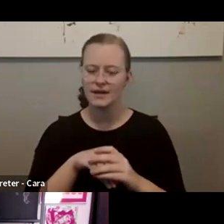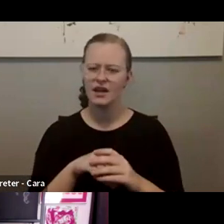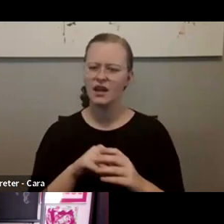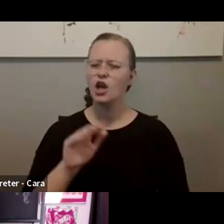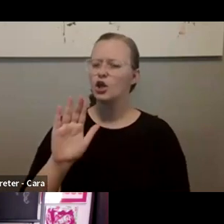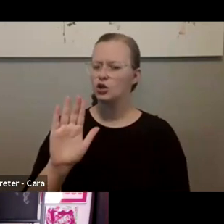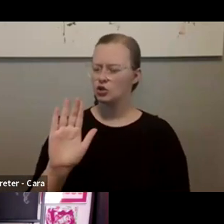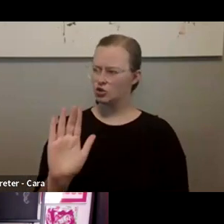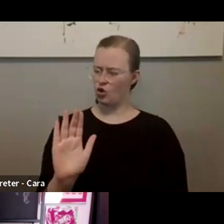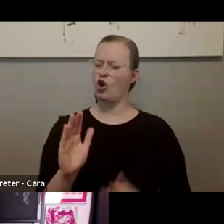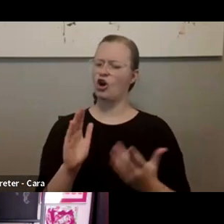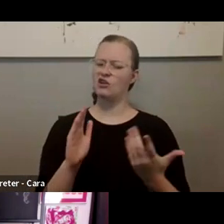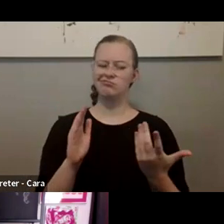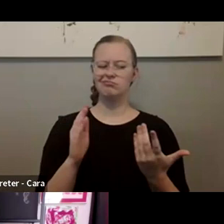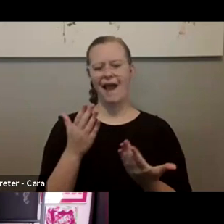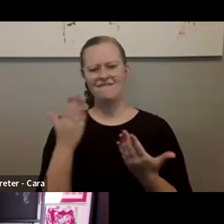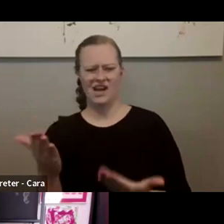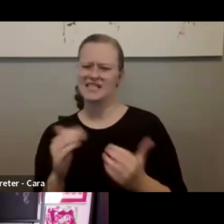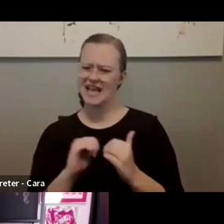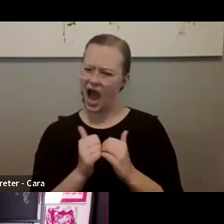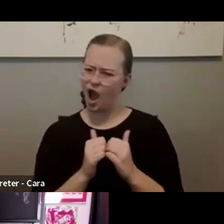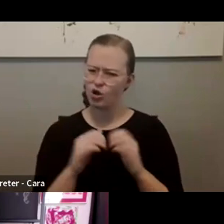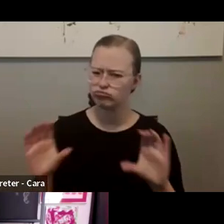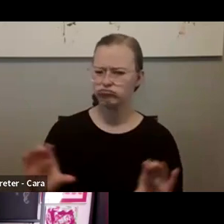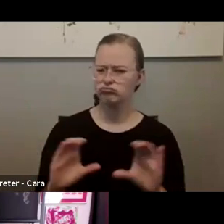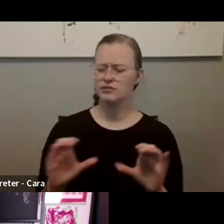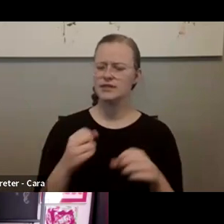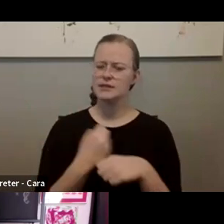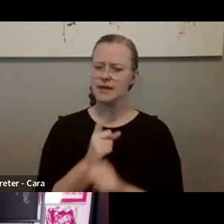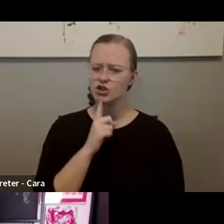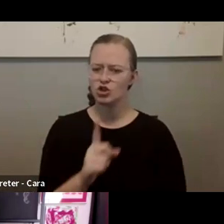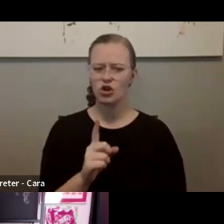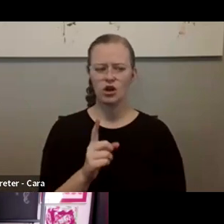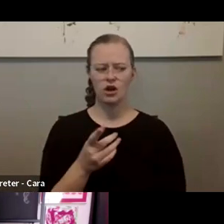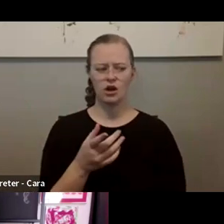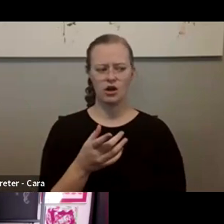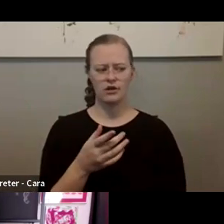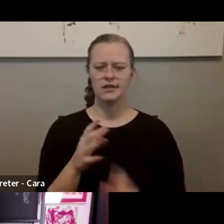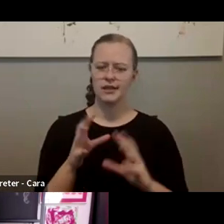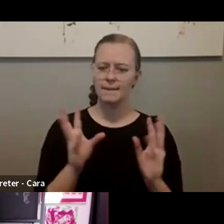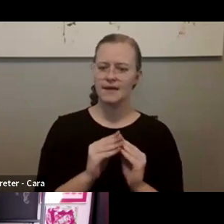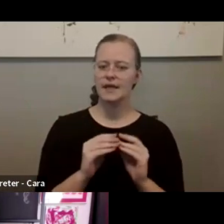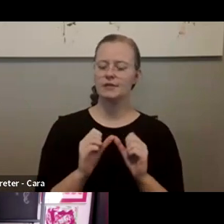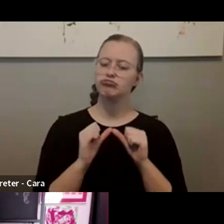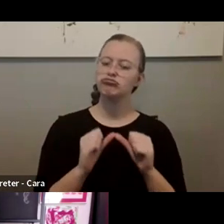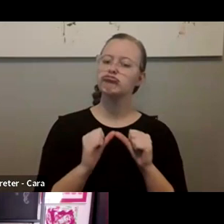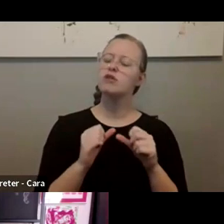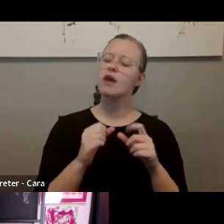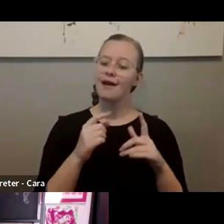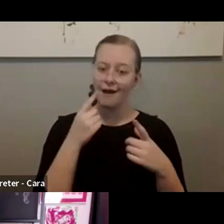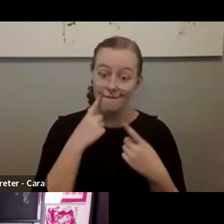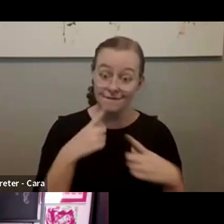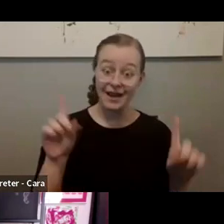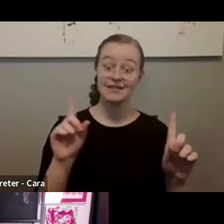advice and how would you approach that to make sure that the meeting is still effective, but also